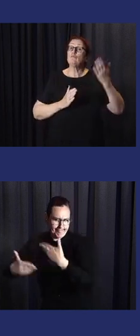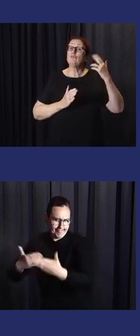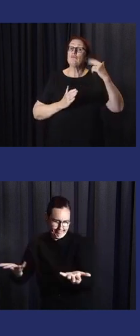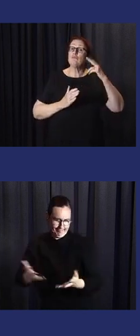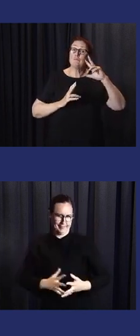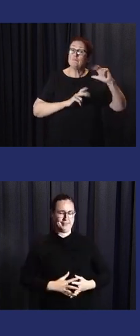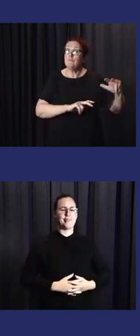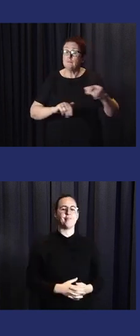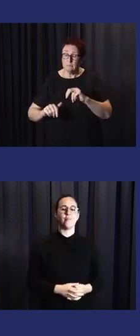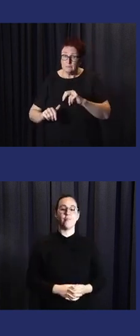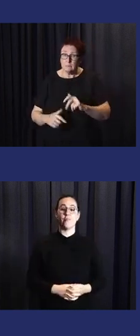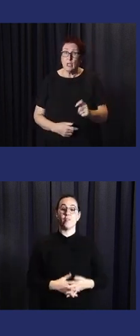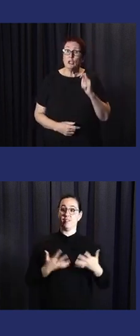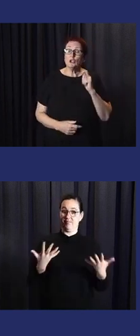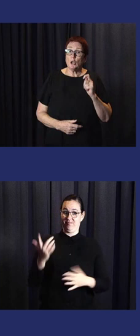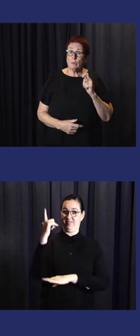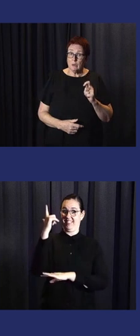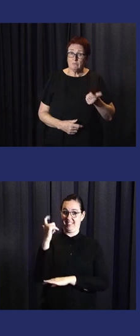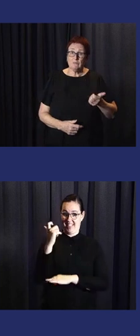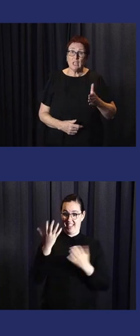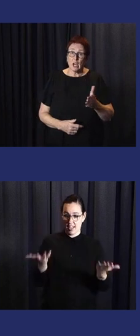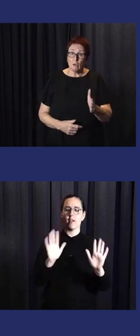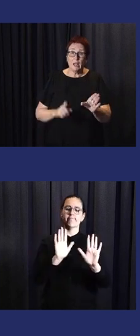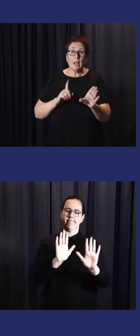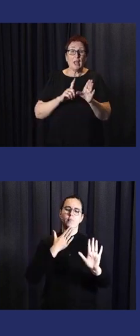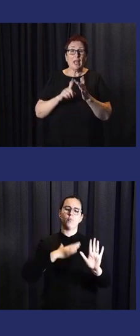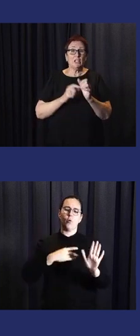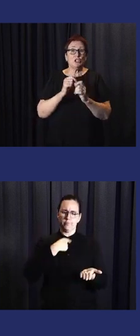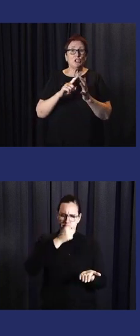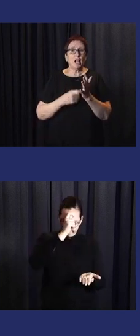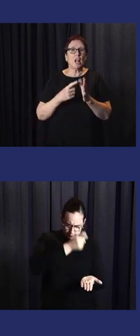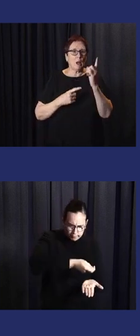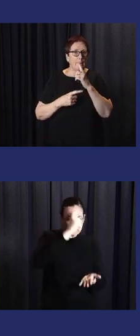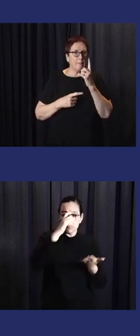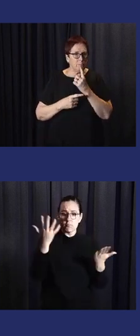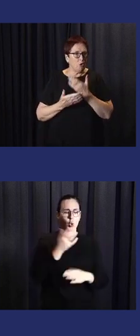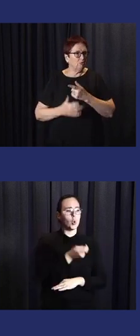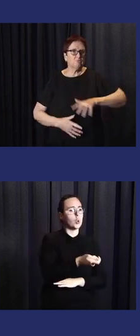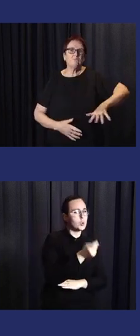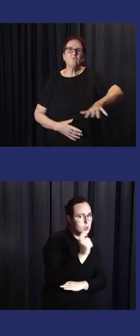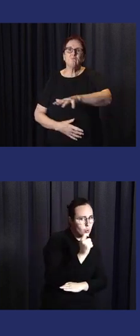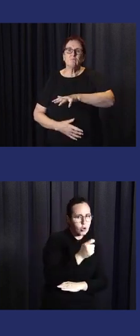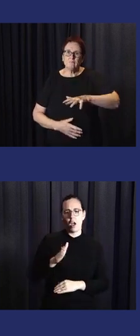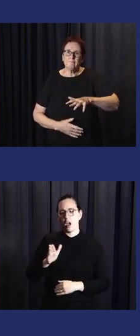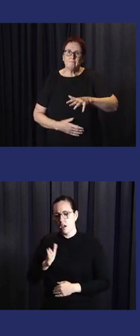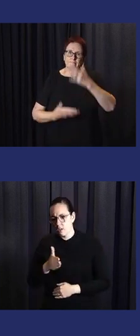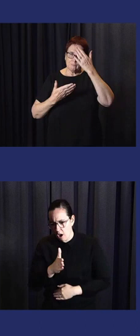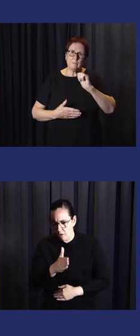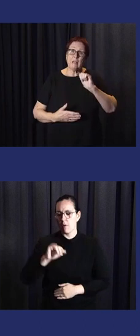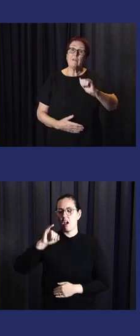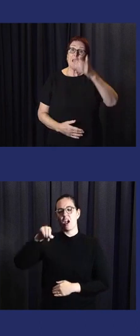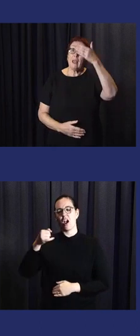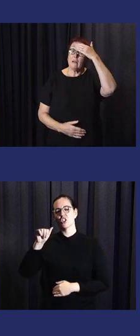3 under Resilient Communities. I'd like to start by acknowledging the traditional owners, the Turbul, Jagera and